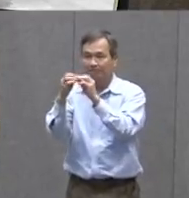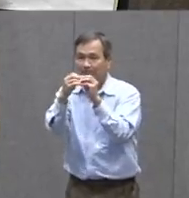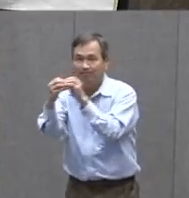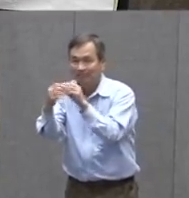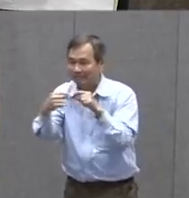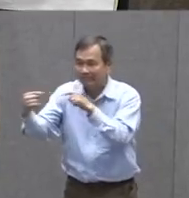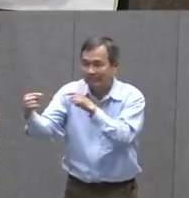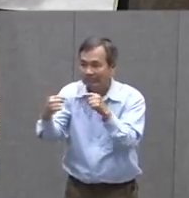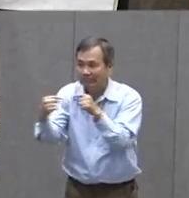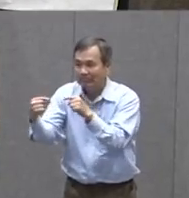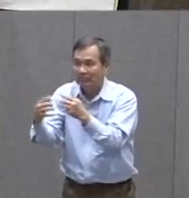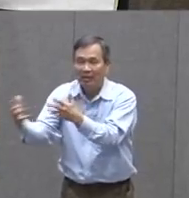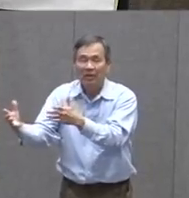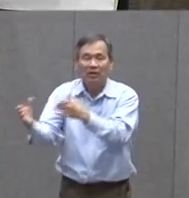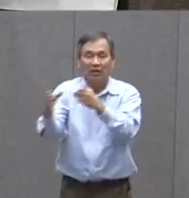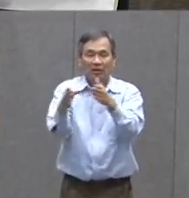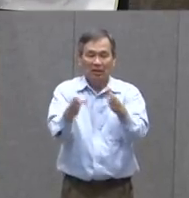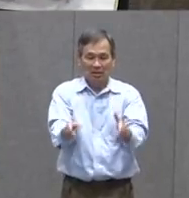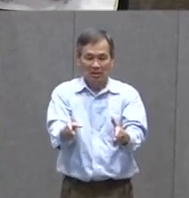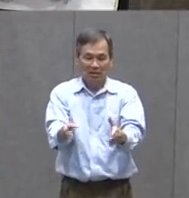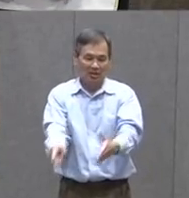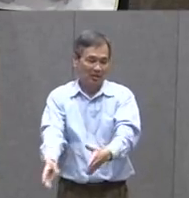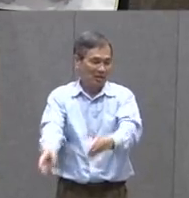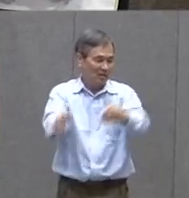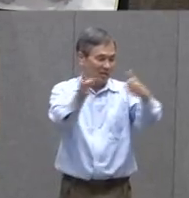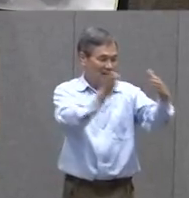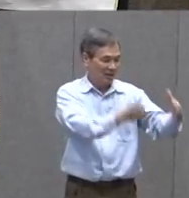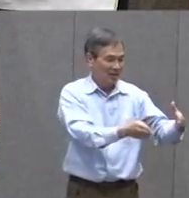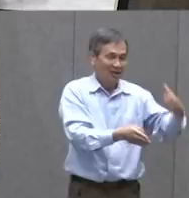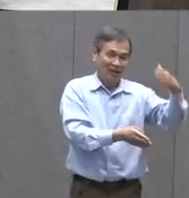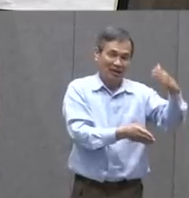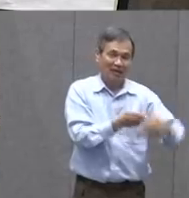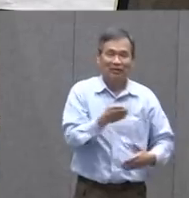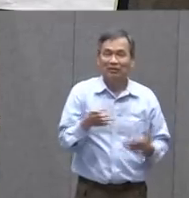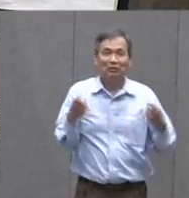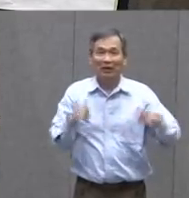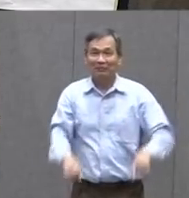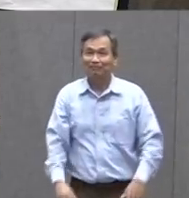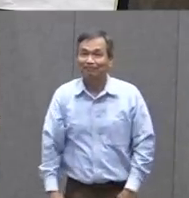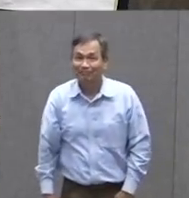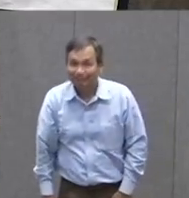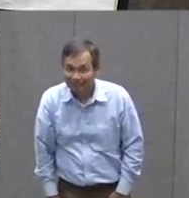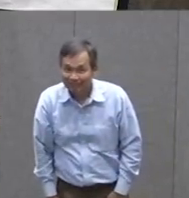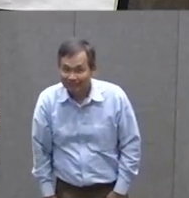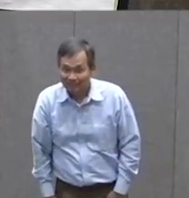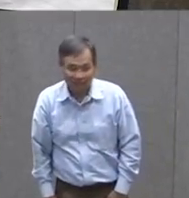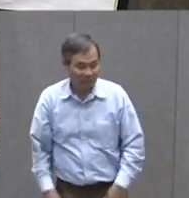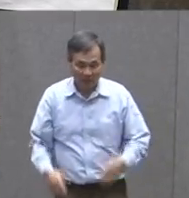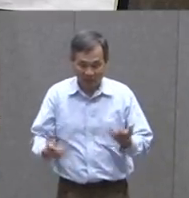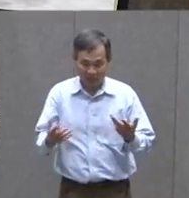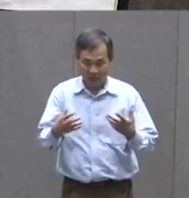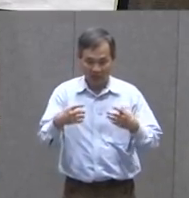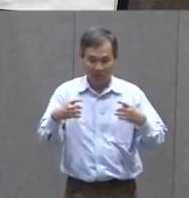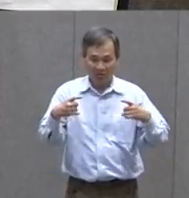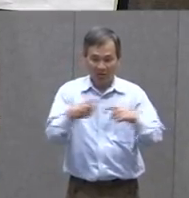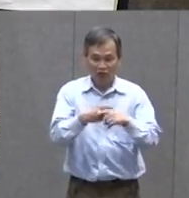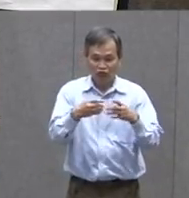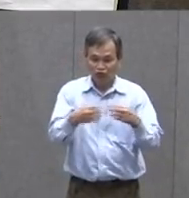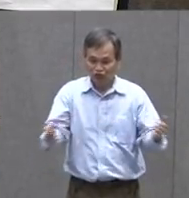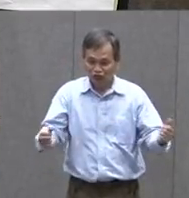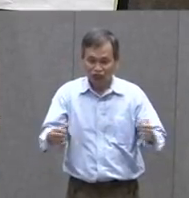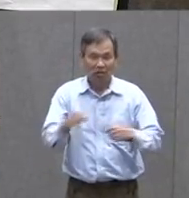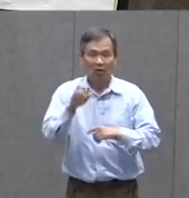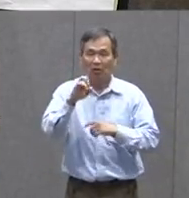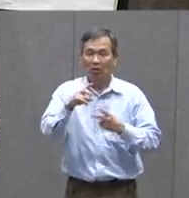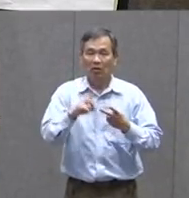Of My Story I'm Going To Try To Figure Out How Am I Going To Resolve This Problem So Maybe The Resolution To The Problem Is That The